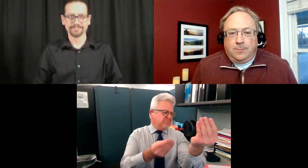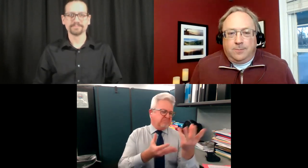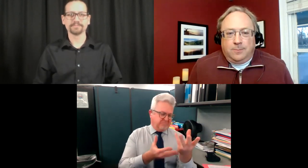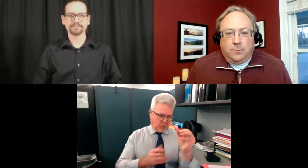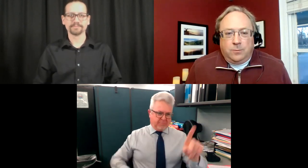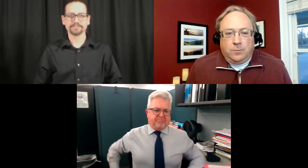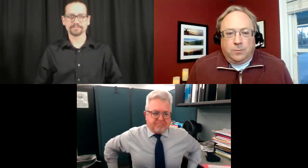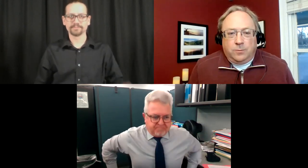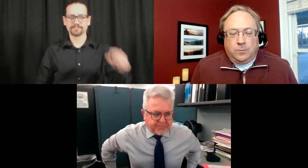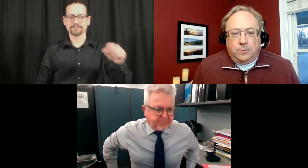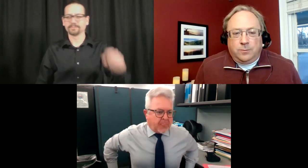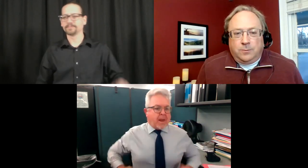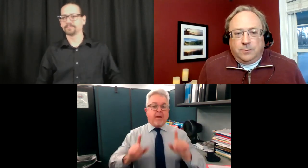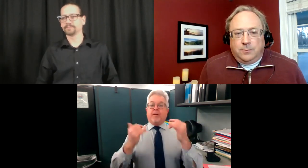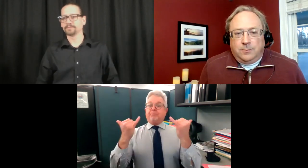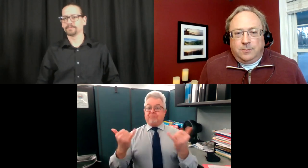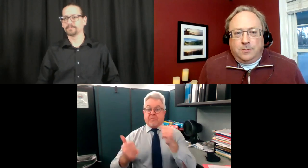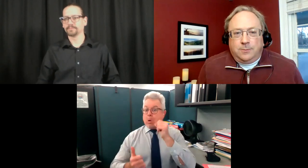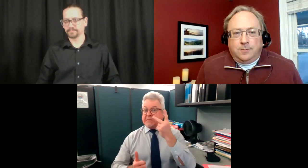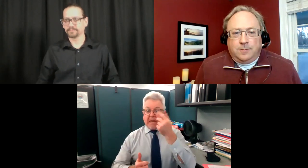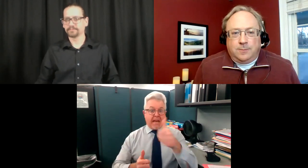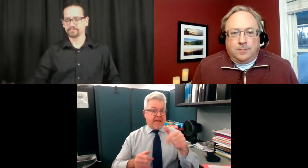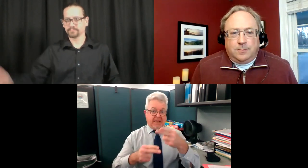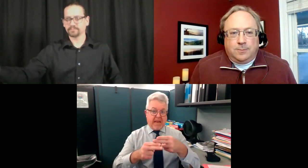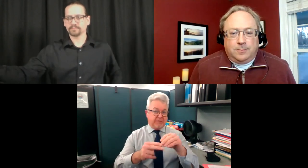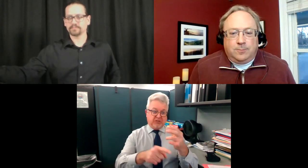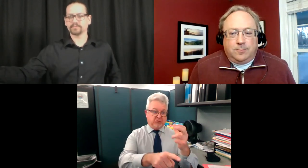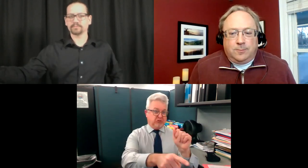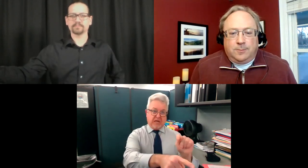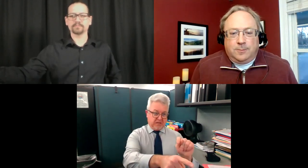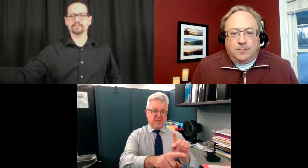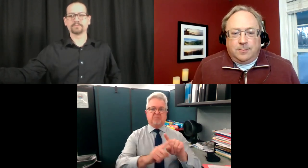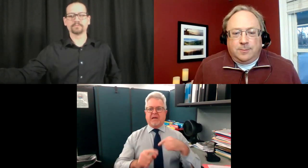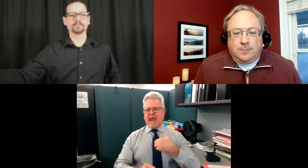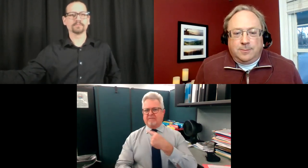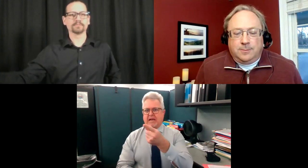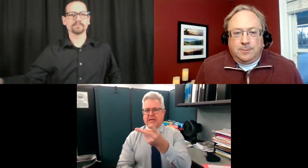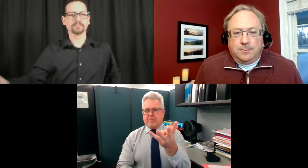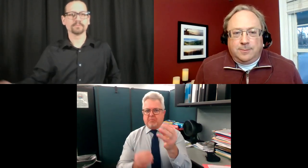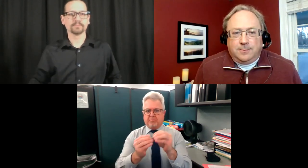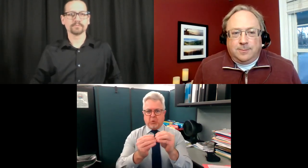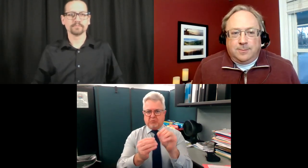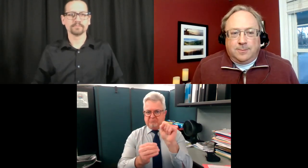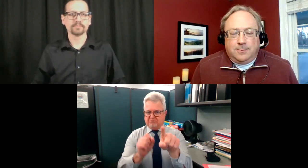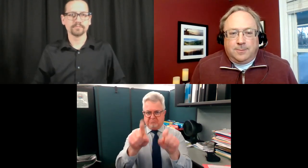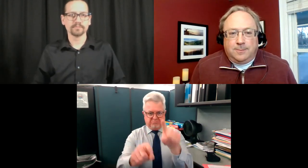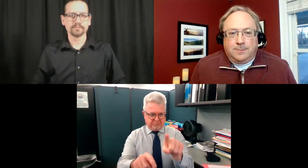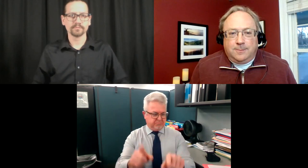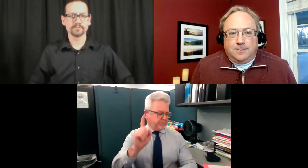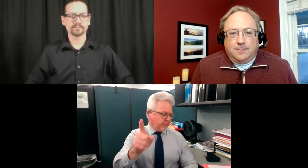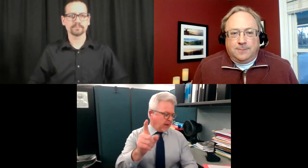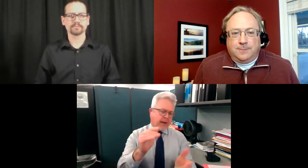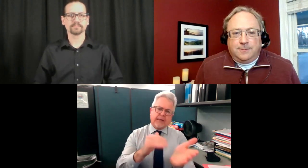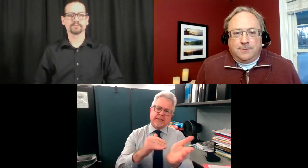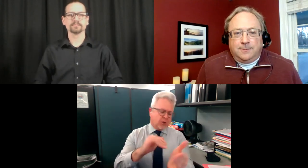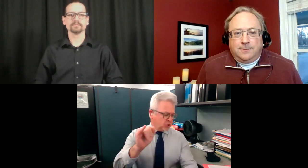So the interpretive process is taking a little bit, there's a little bit of time while they're processing it. So I'll wait a little bit longer and not